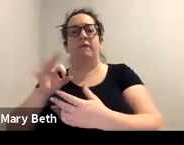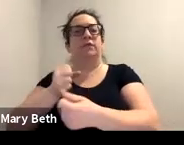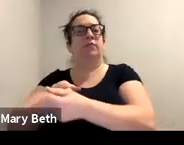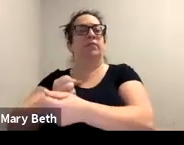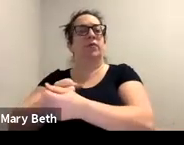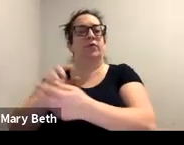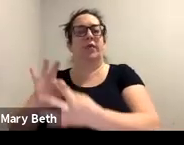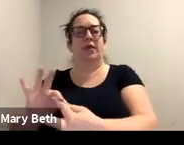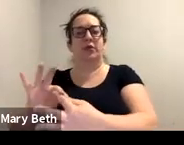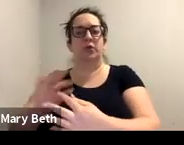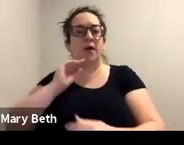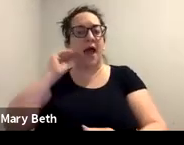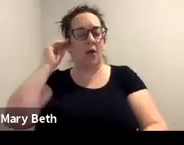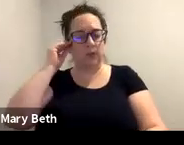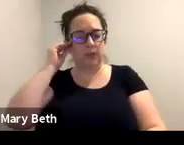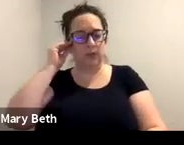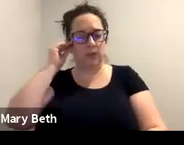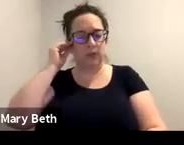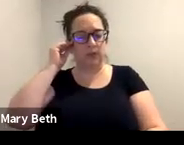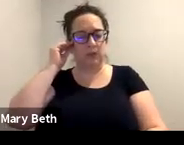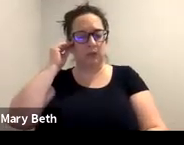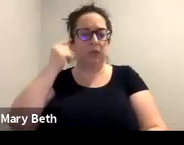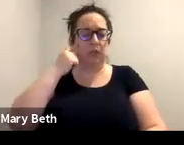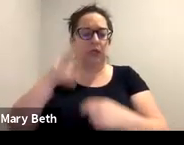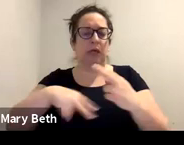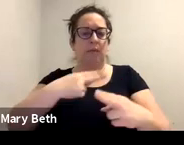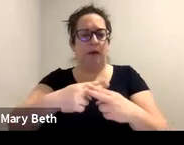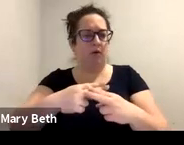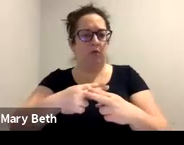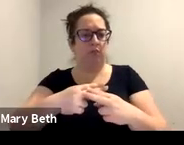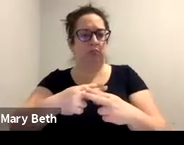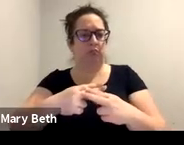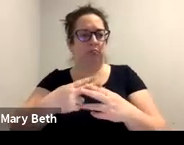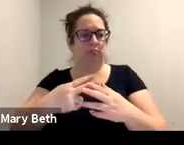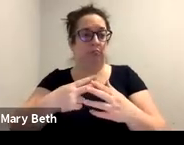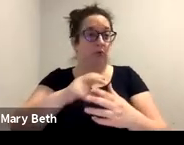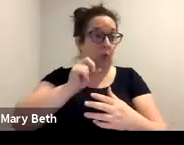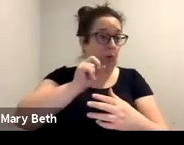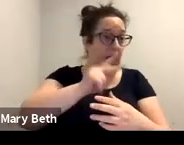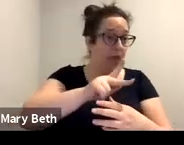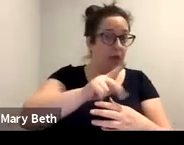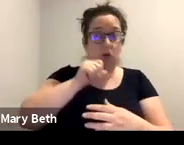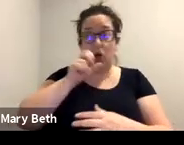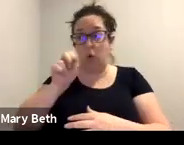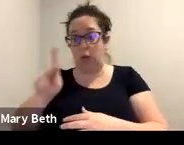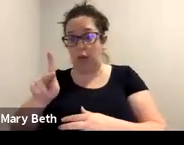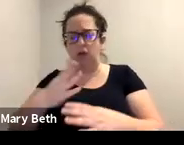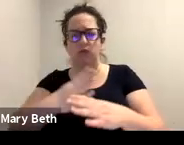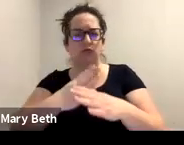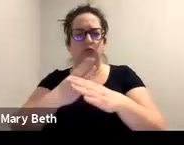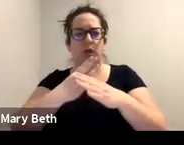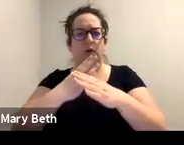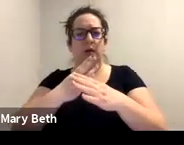privacy concerns of the client and asking the survivor, what are they okay and not okay sharing? Um, and what is